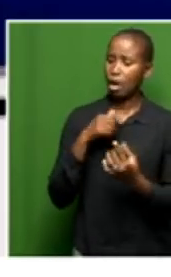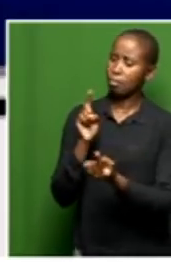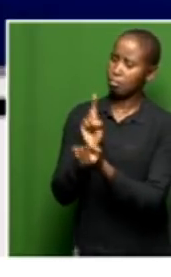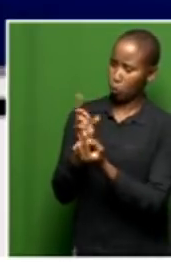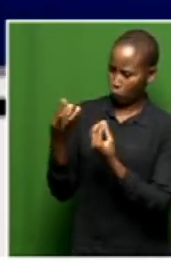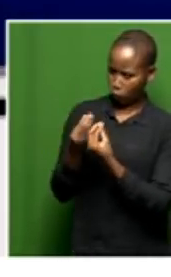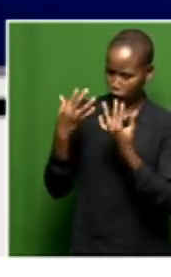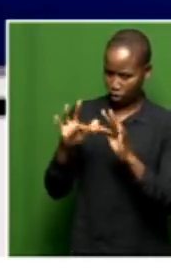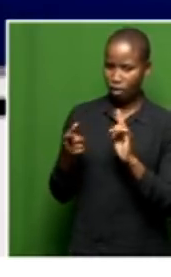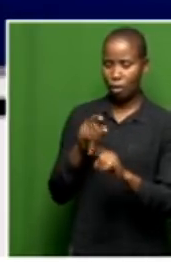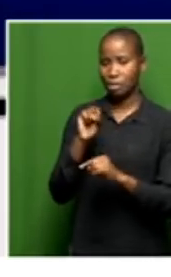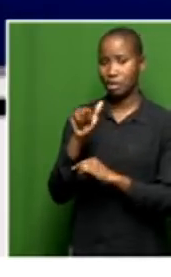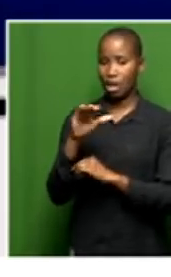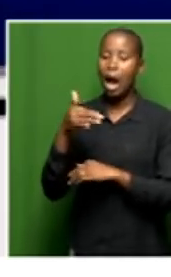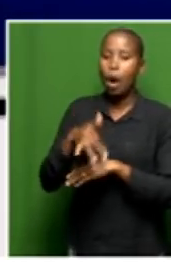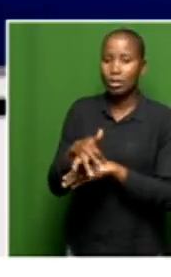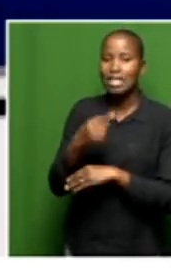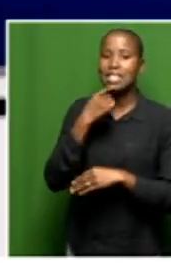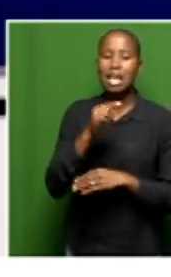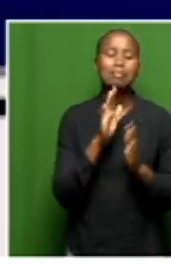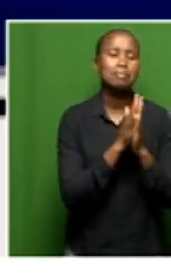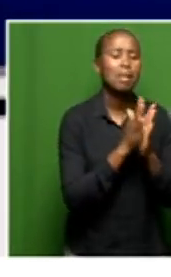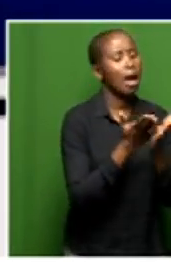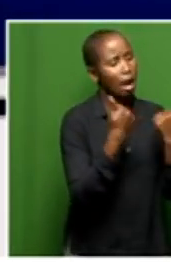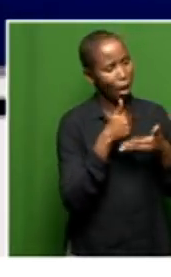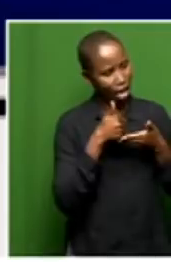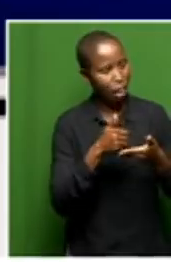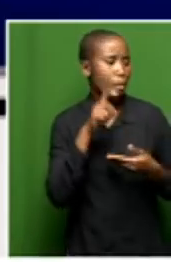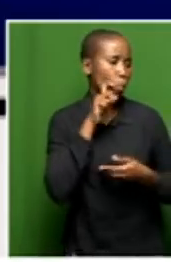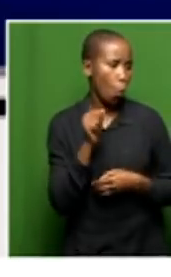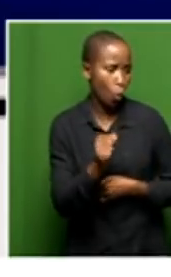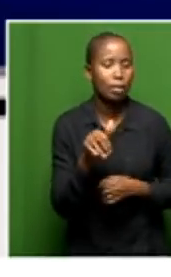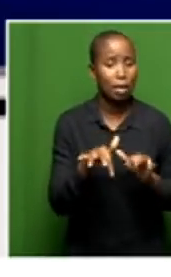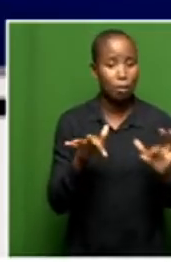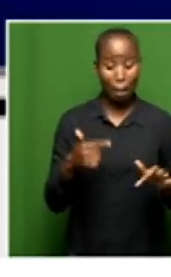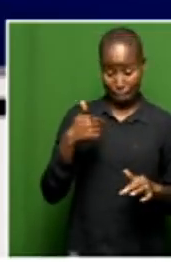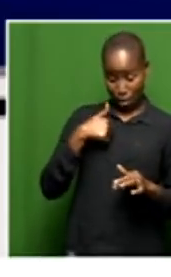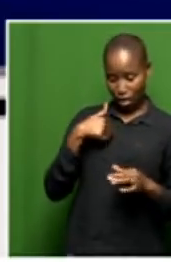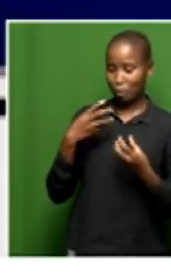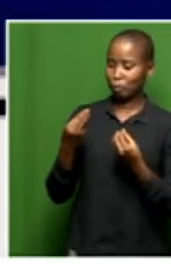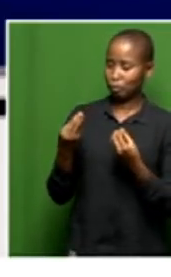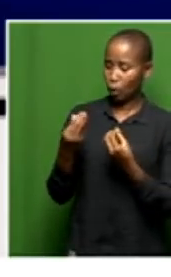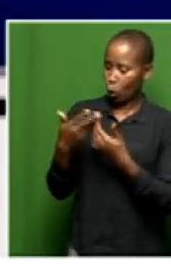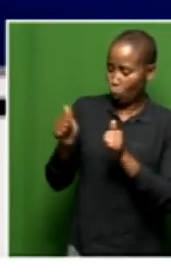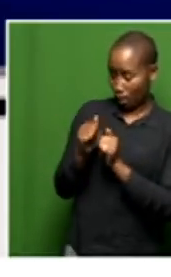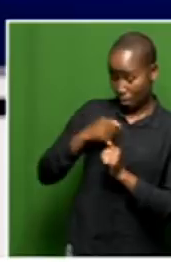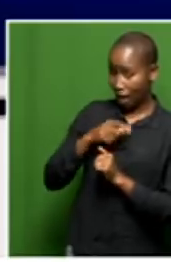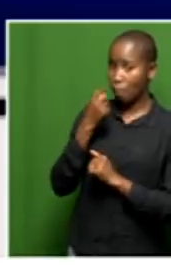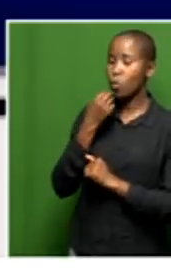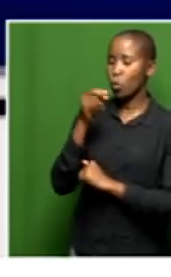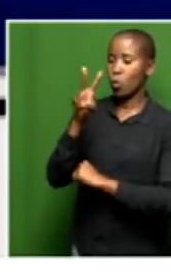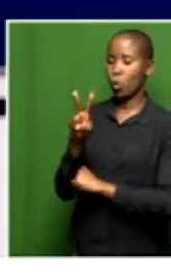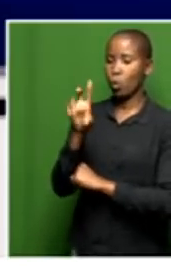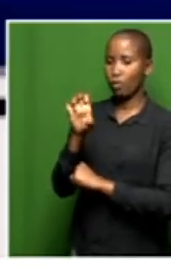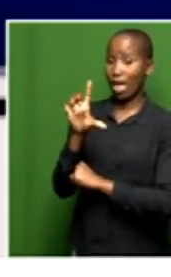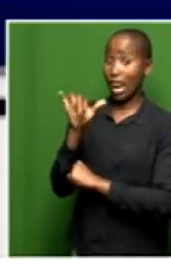the SABC, saying, SABC, help our elderly. So, we, myself and my colleague, Veli, we took it upon ourselves